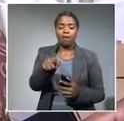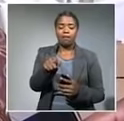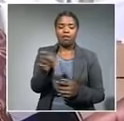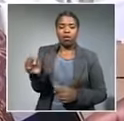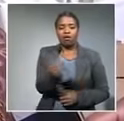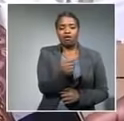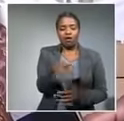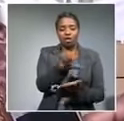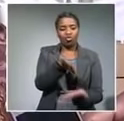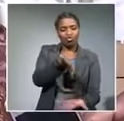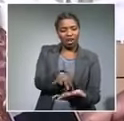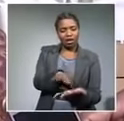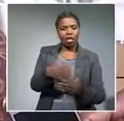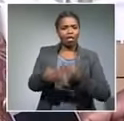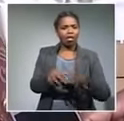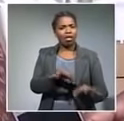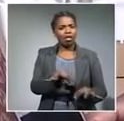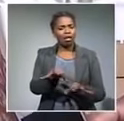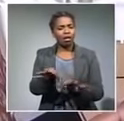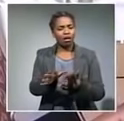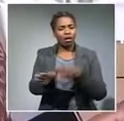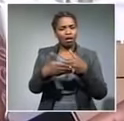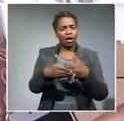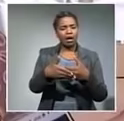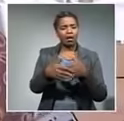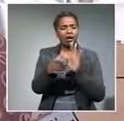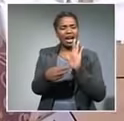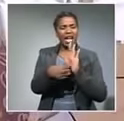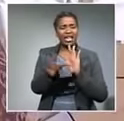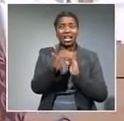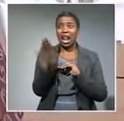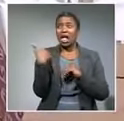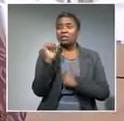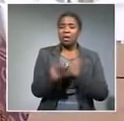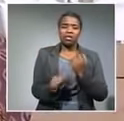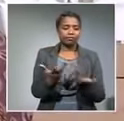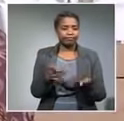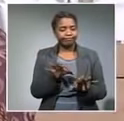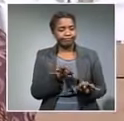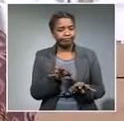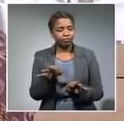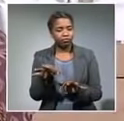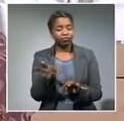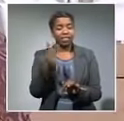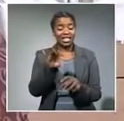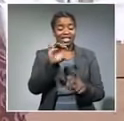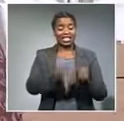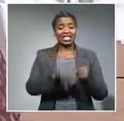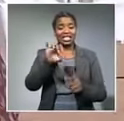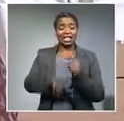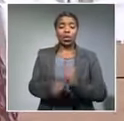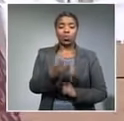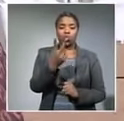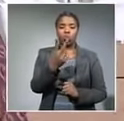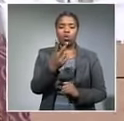and then the process went on and then the closing date for that process is about a month ago of which they have identified two constructing